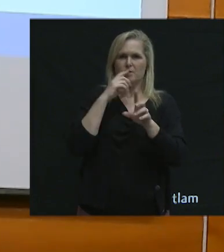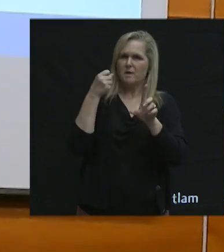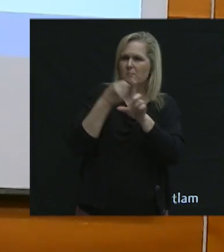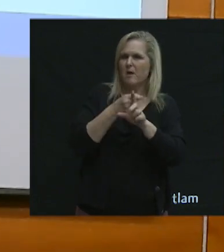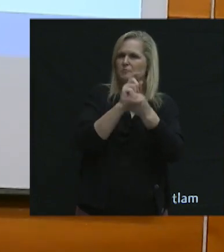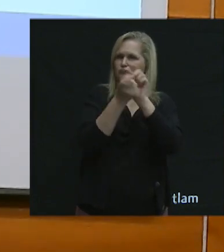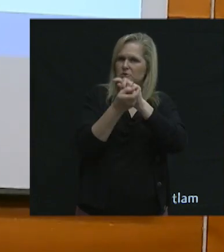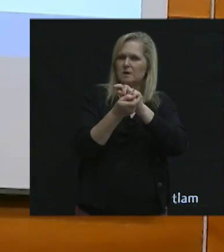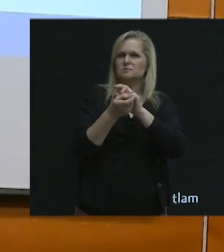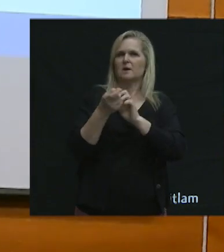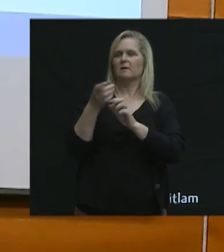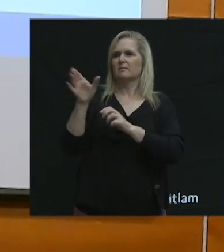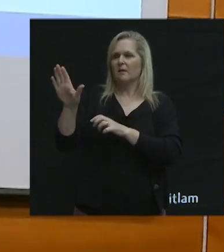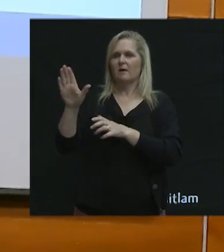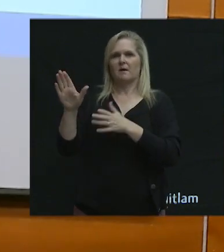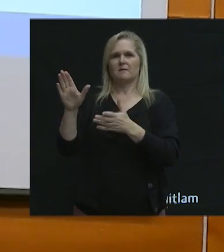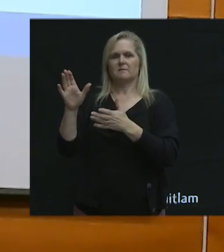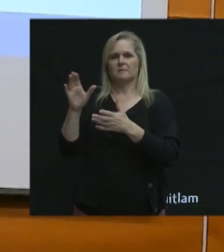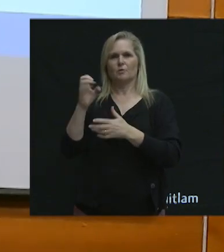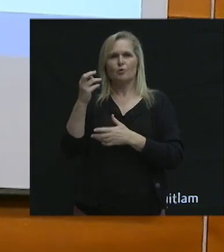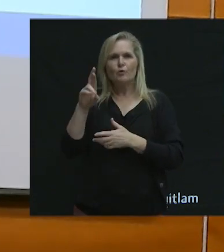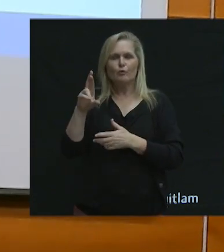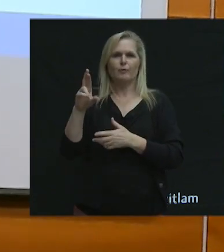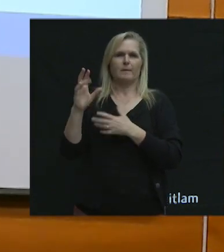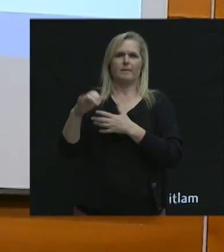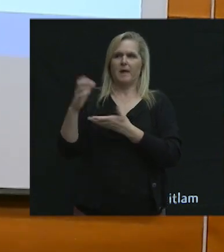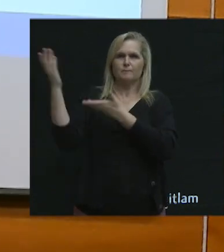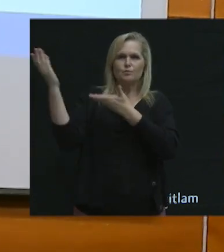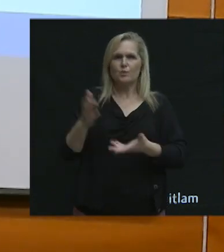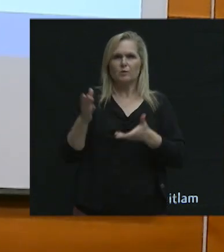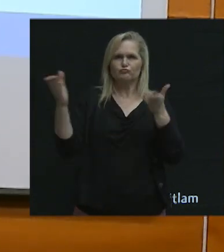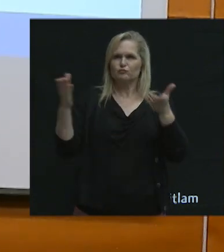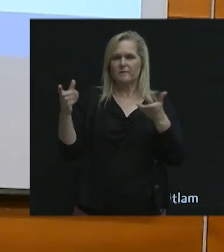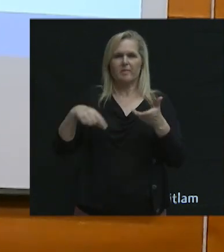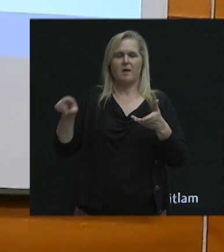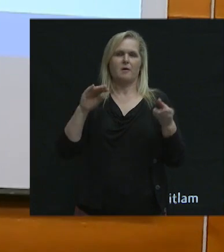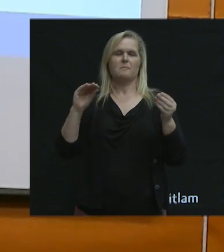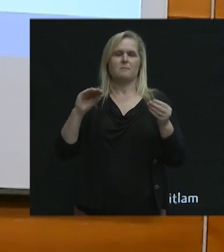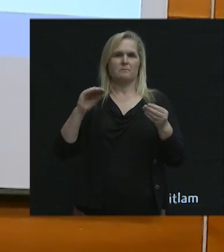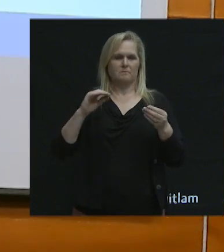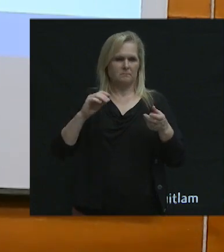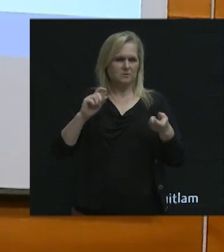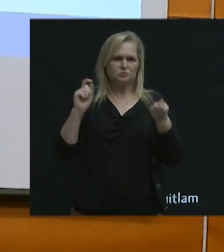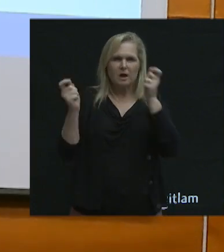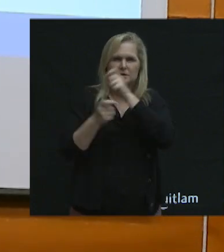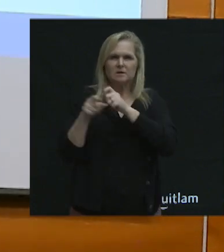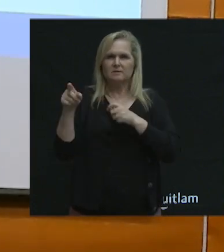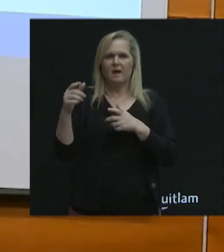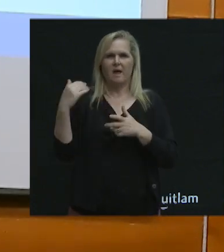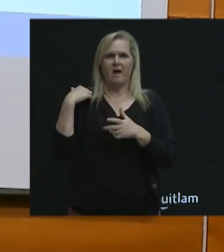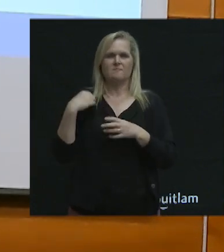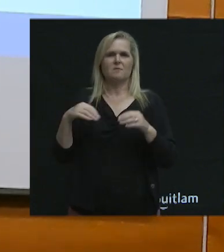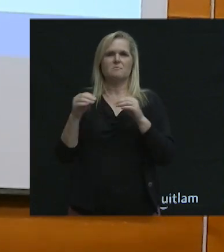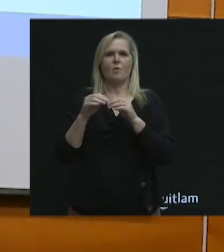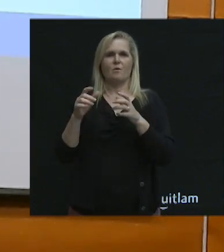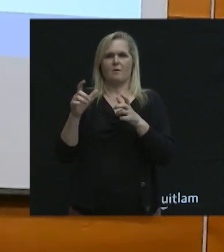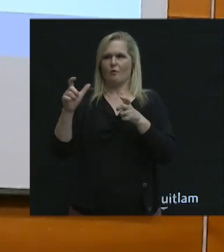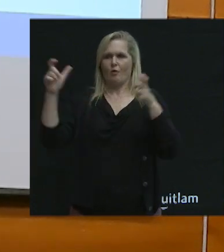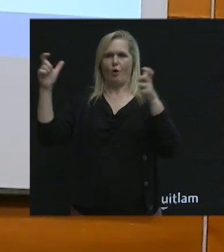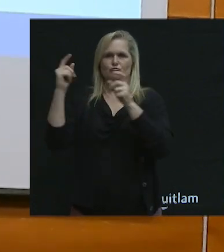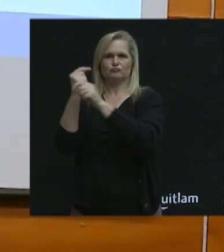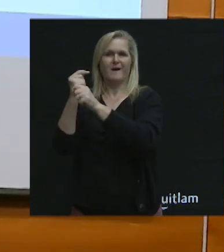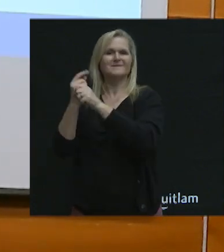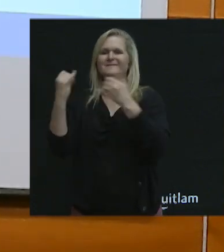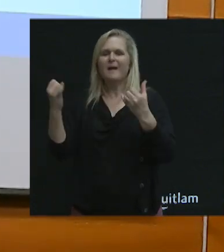providers and courier services that we're seeing deliver goods are changing the way that they're moving. They're moving from larger trucks into distribution into